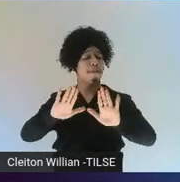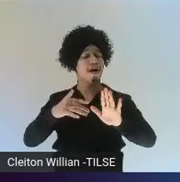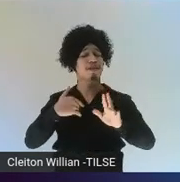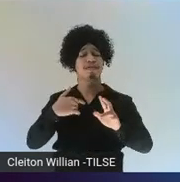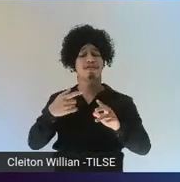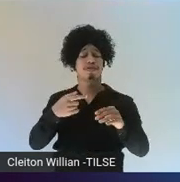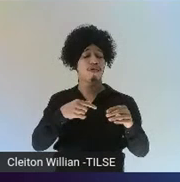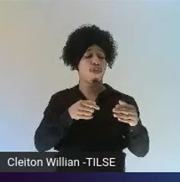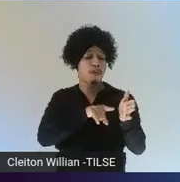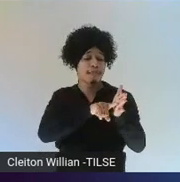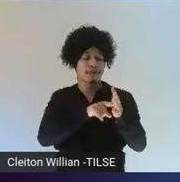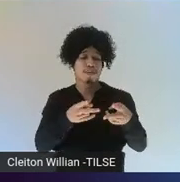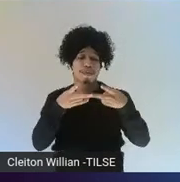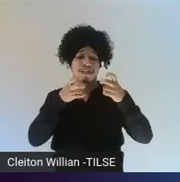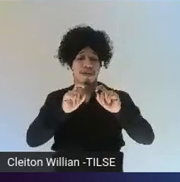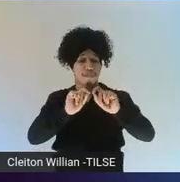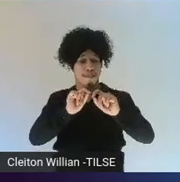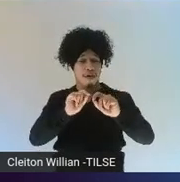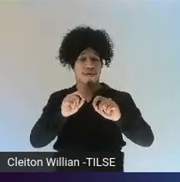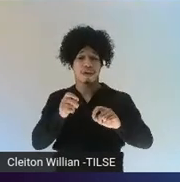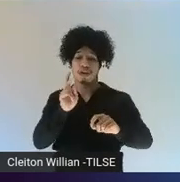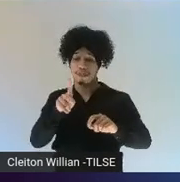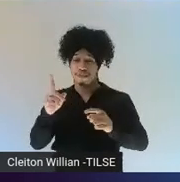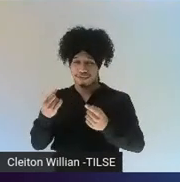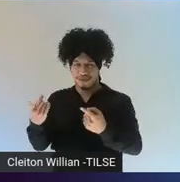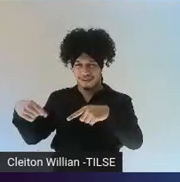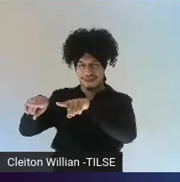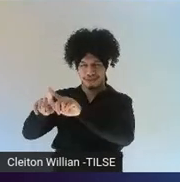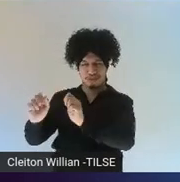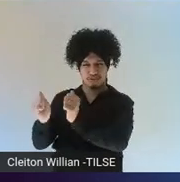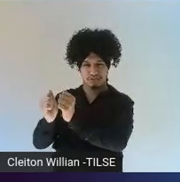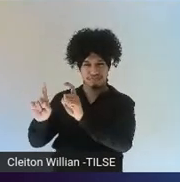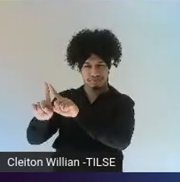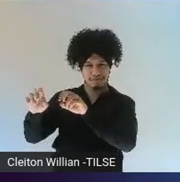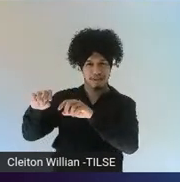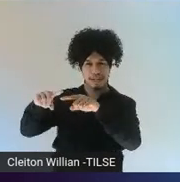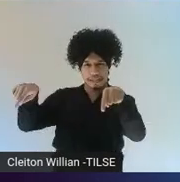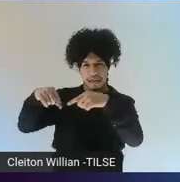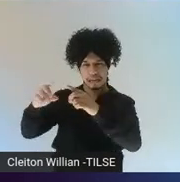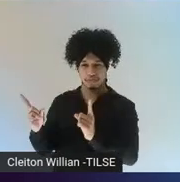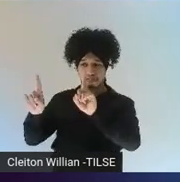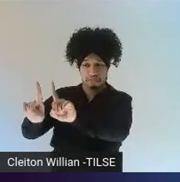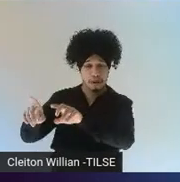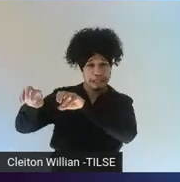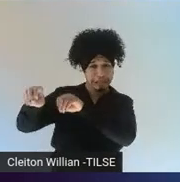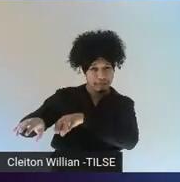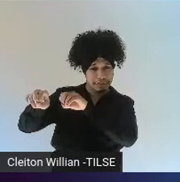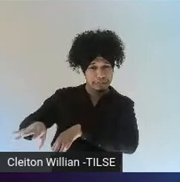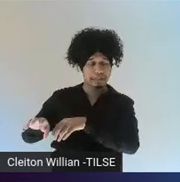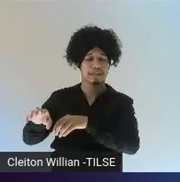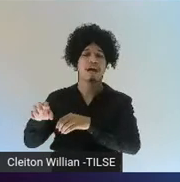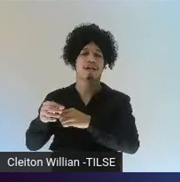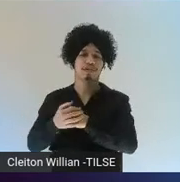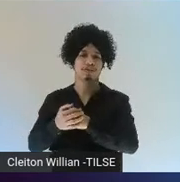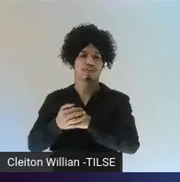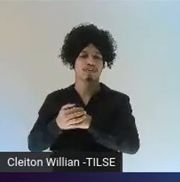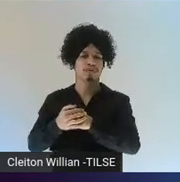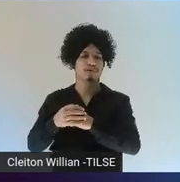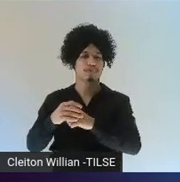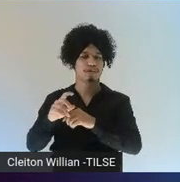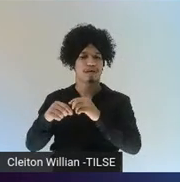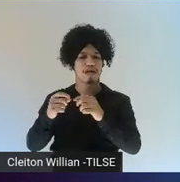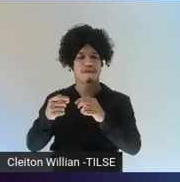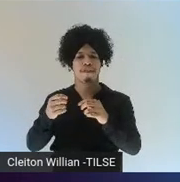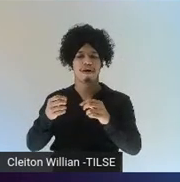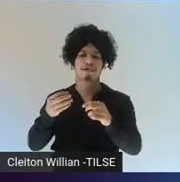two teachers working together, this interdisciplinary collaboration, resulted in going from looking at texts as